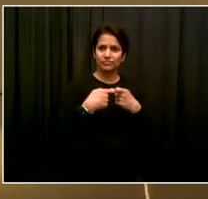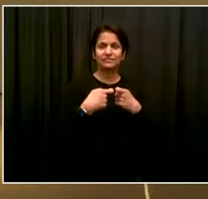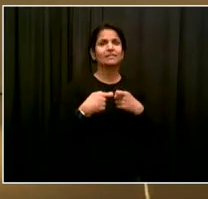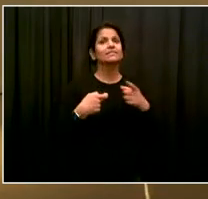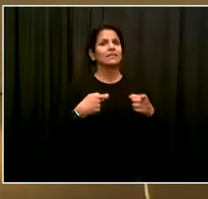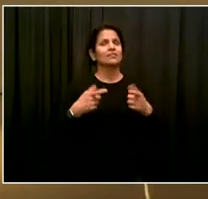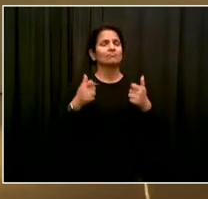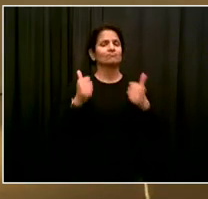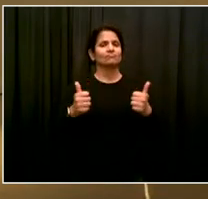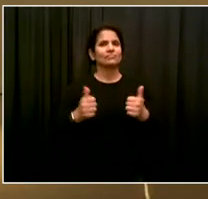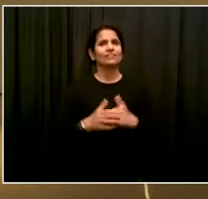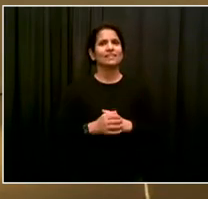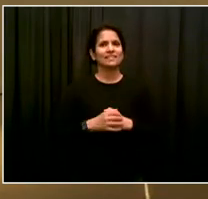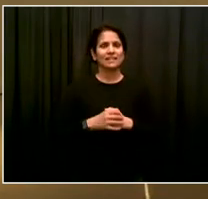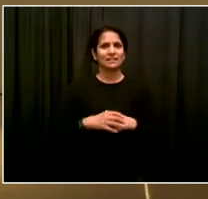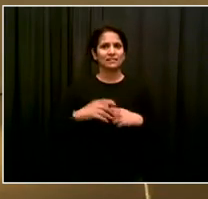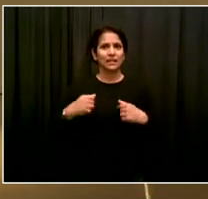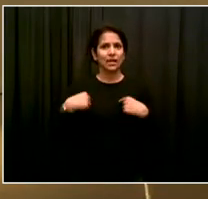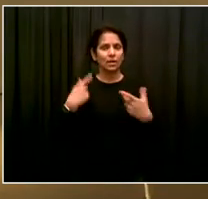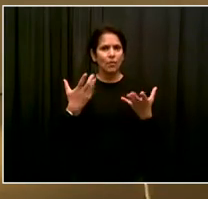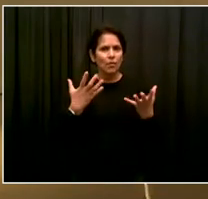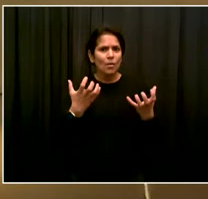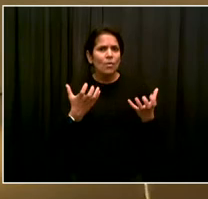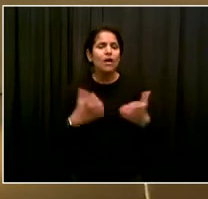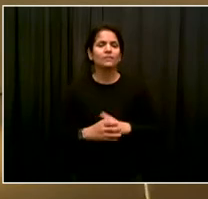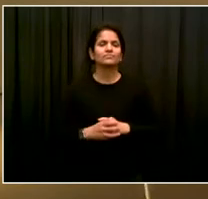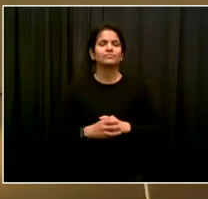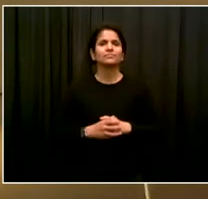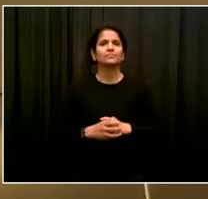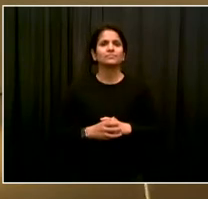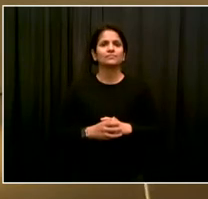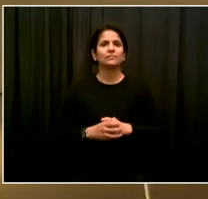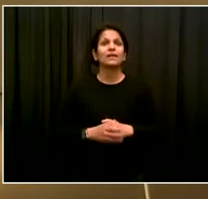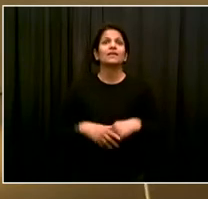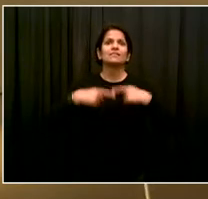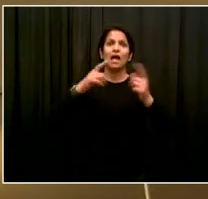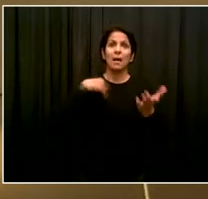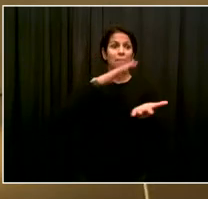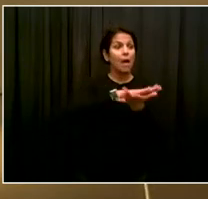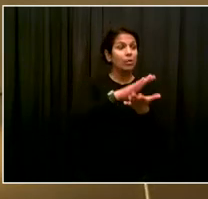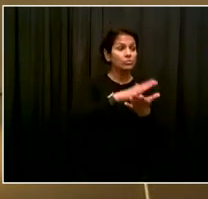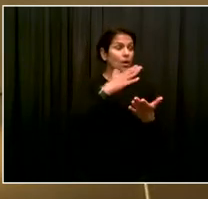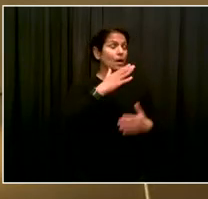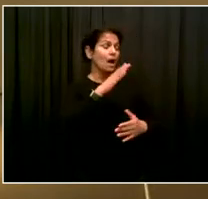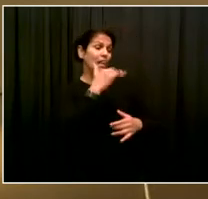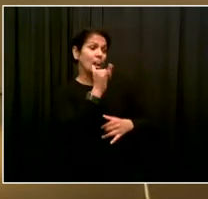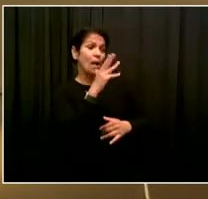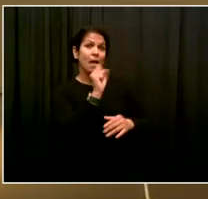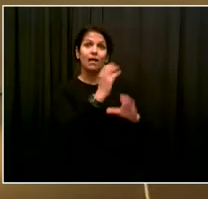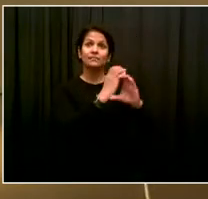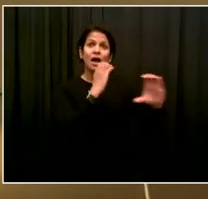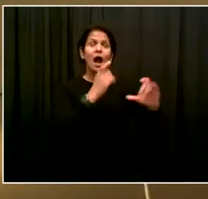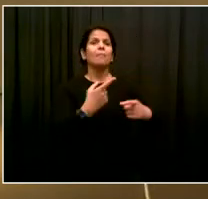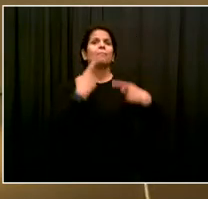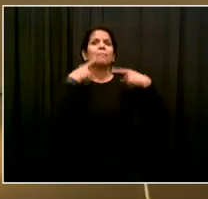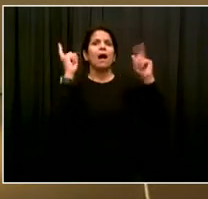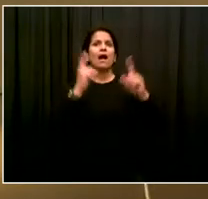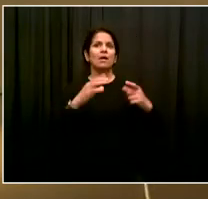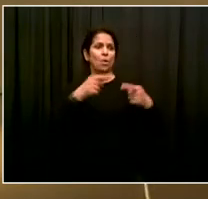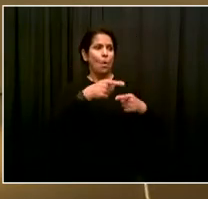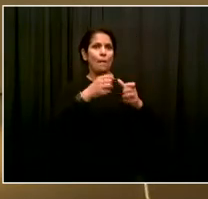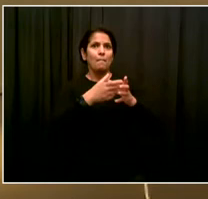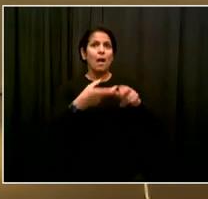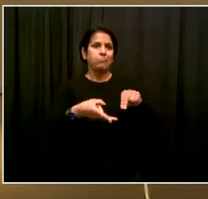country's biggest school bus fleet. But I would like to focus on the more immediate impact. Environmental justice communities,